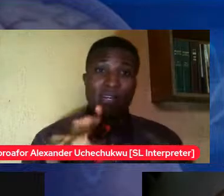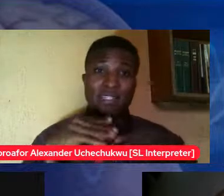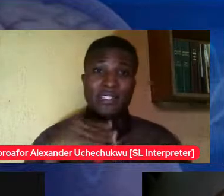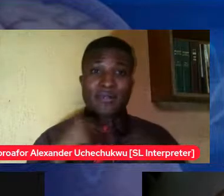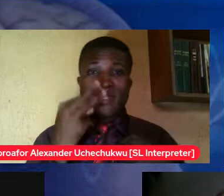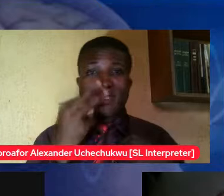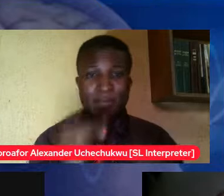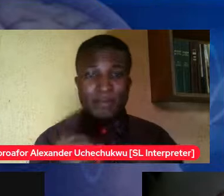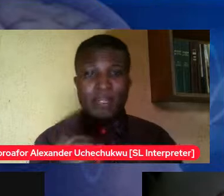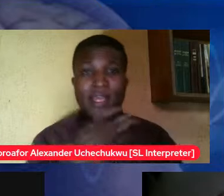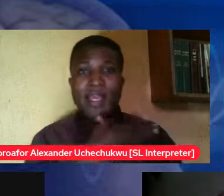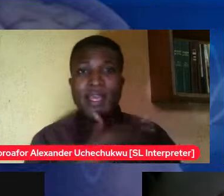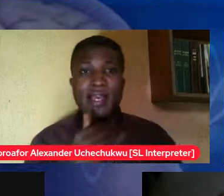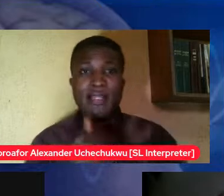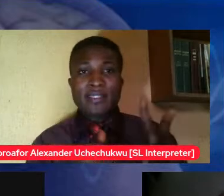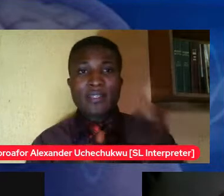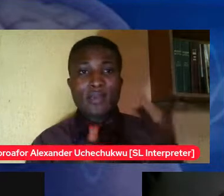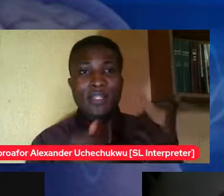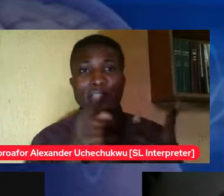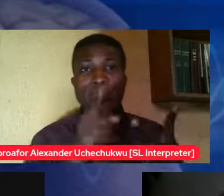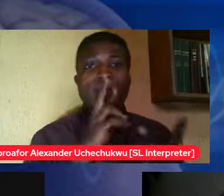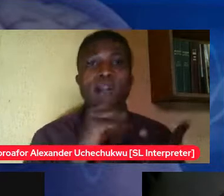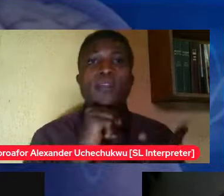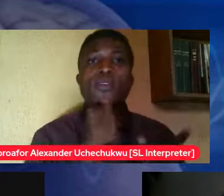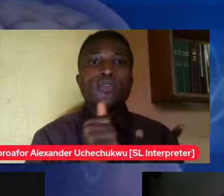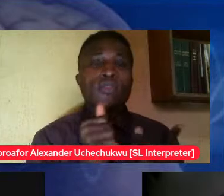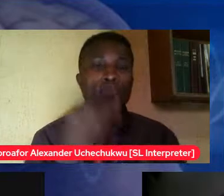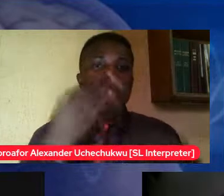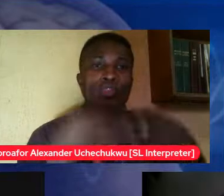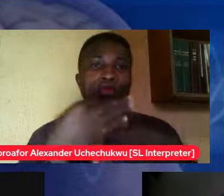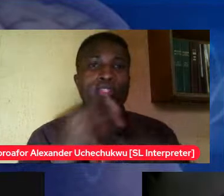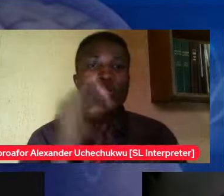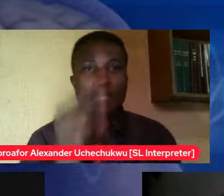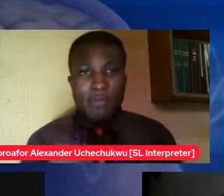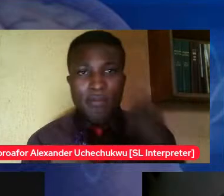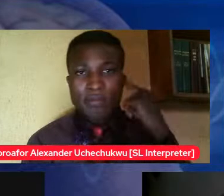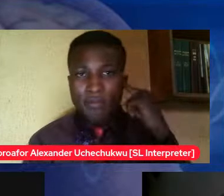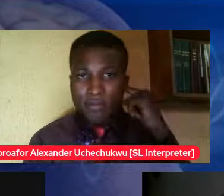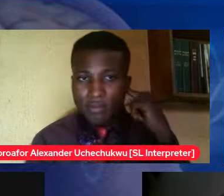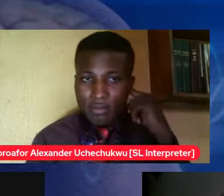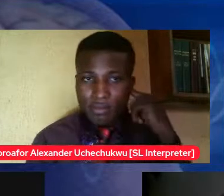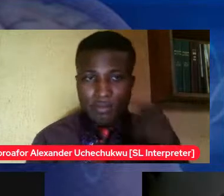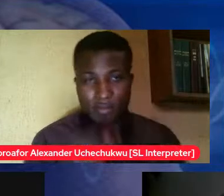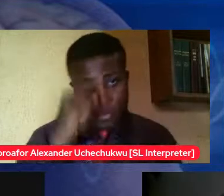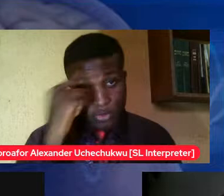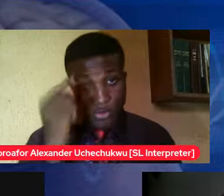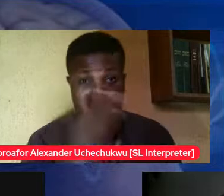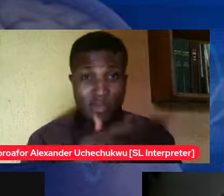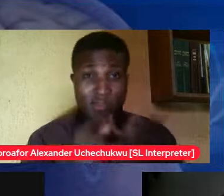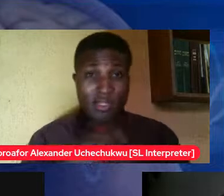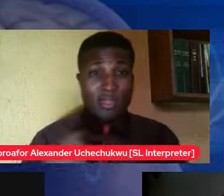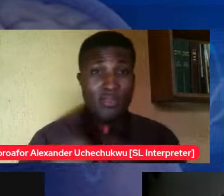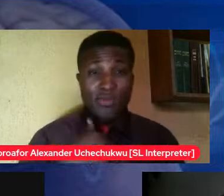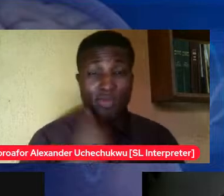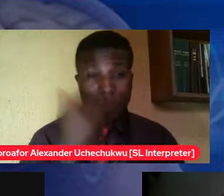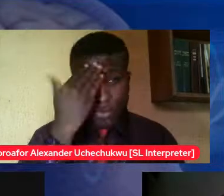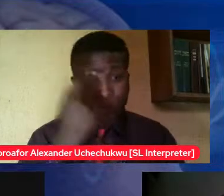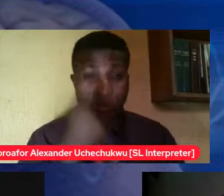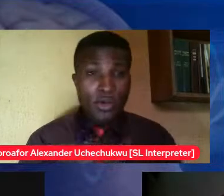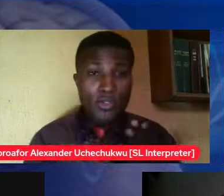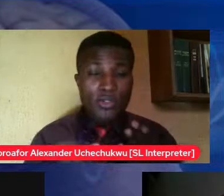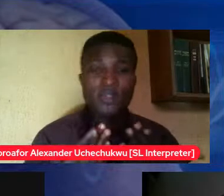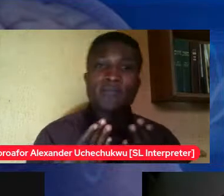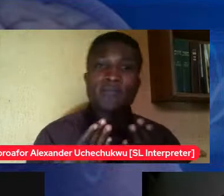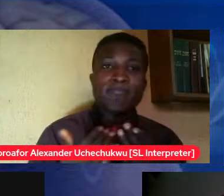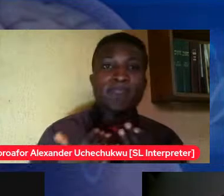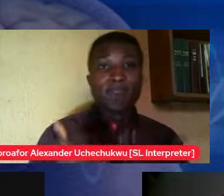raising eyebrows when you see them because sometimes we know what some teenagers do but you're already stoning them before they come to meet you they